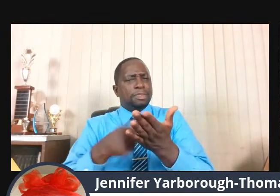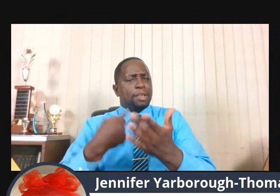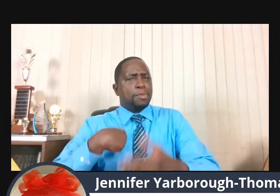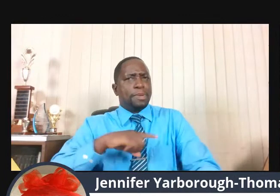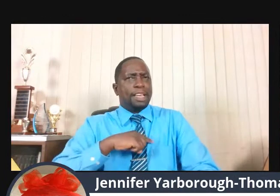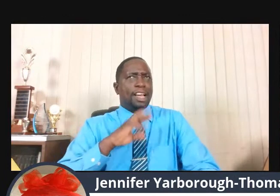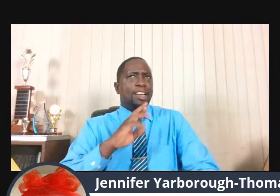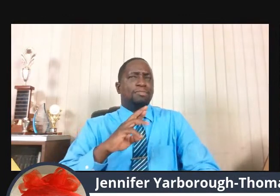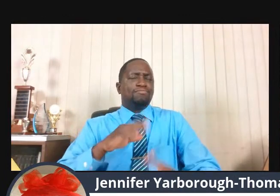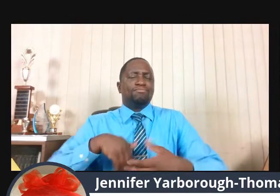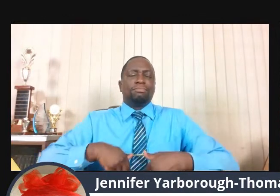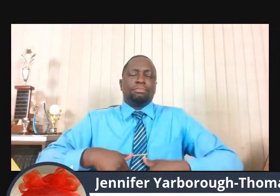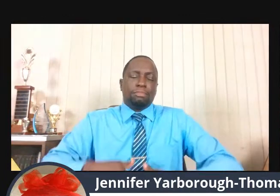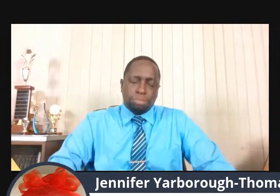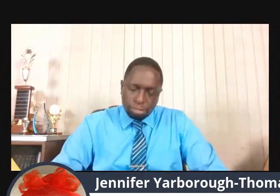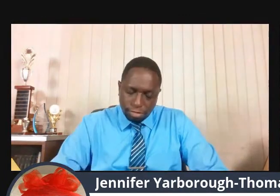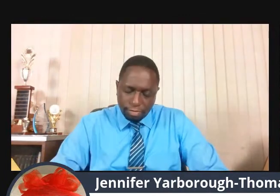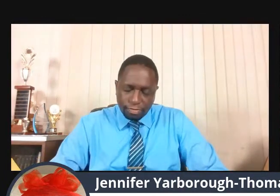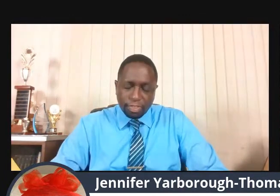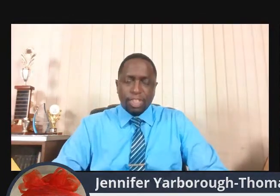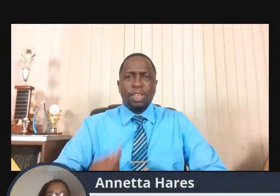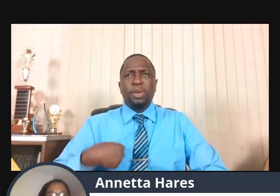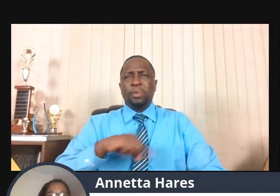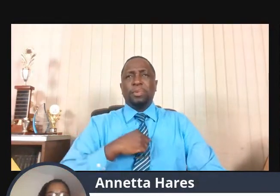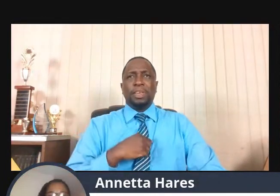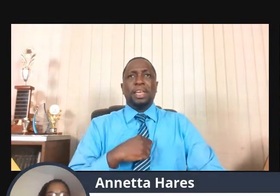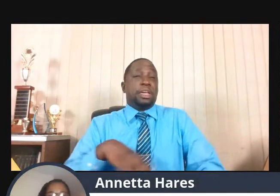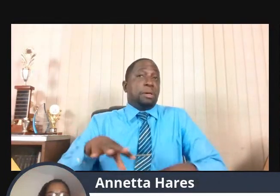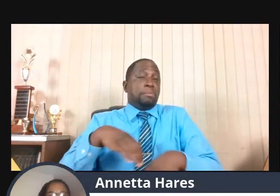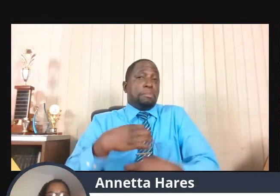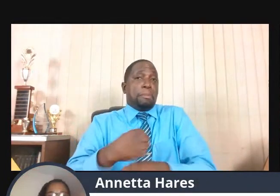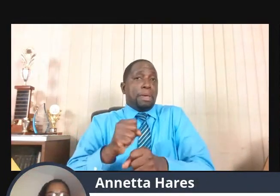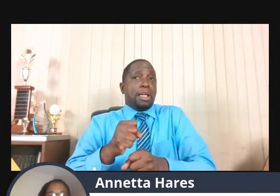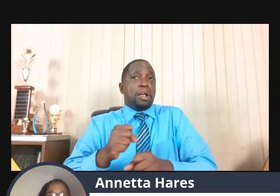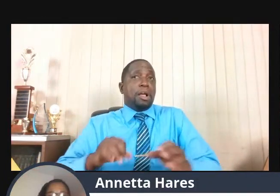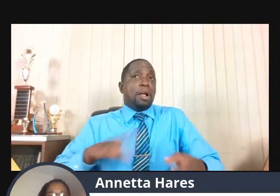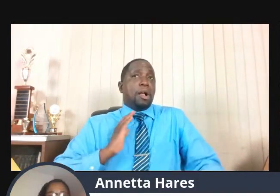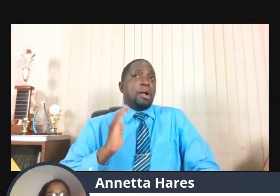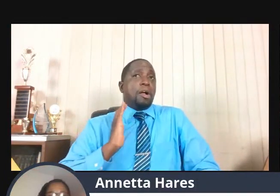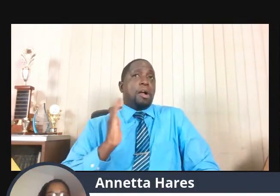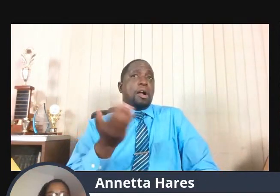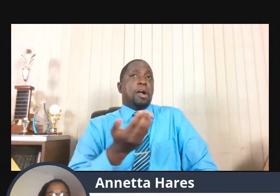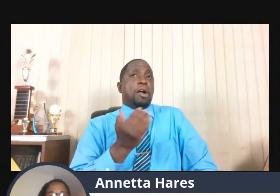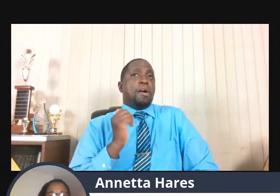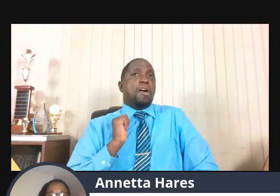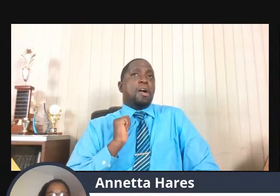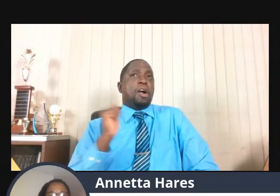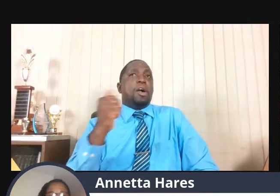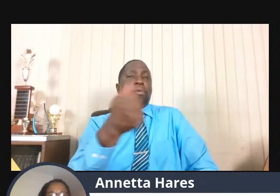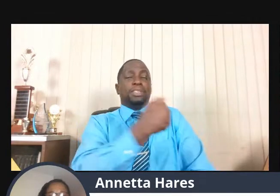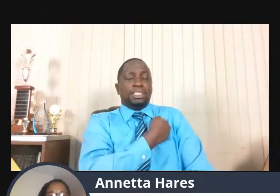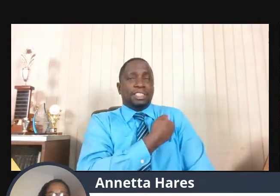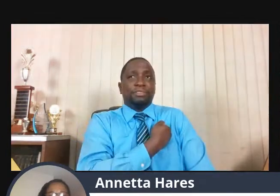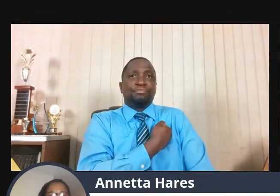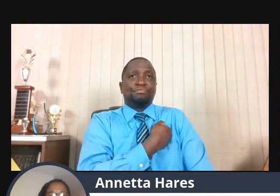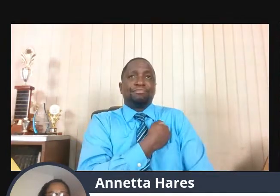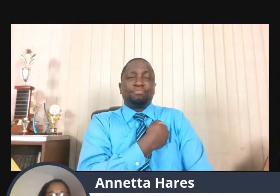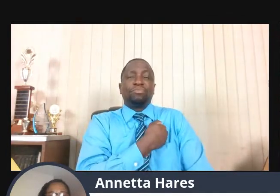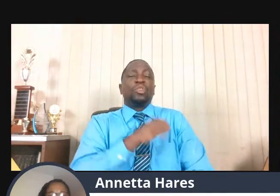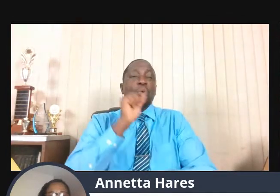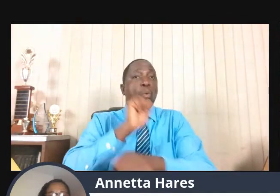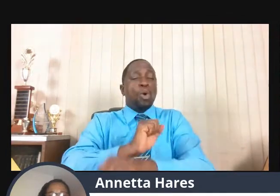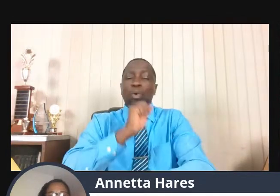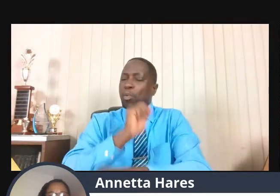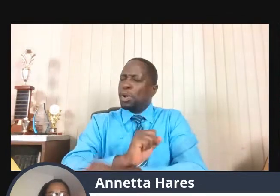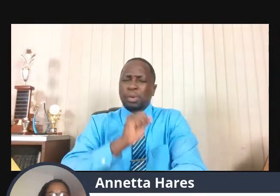Sometimes, really, we have pushed ourselves to the edge, and we're depleted, and we